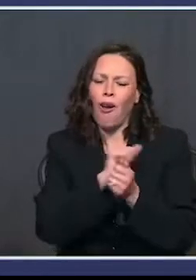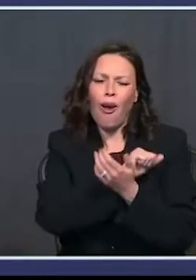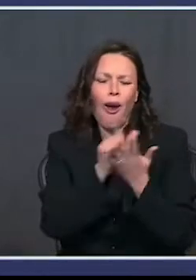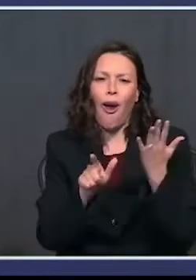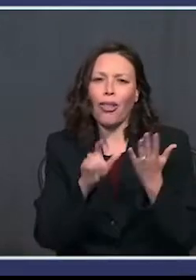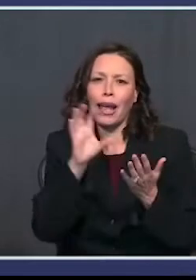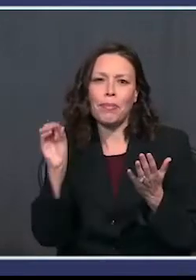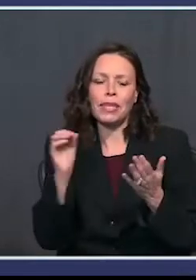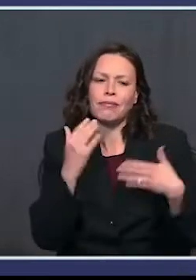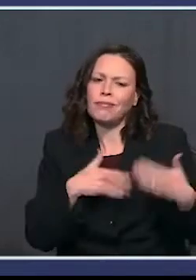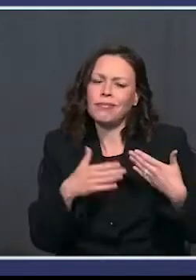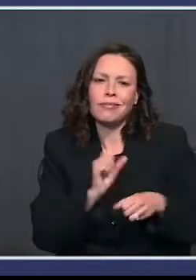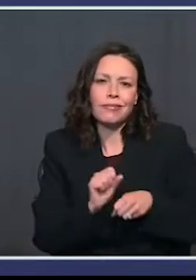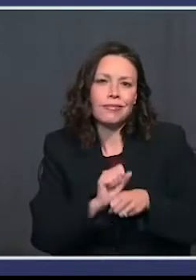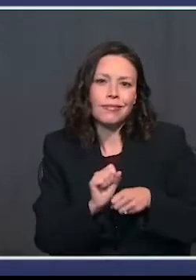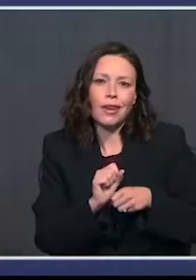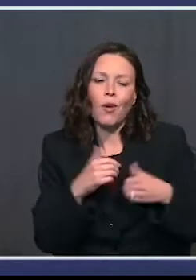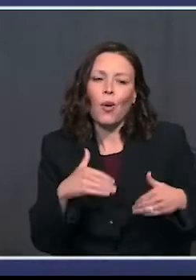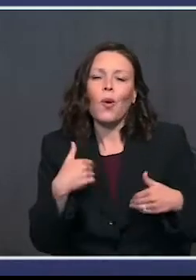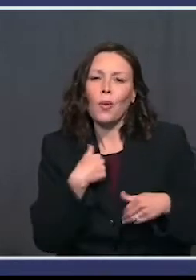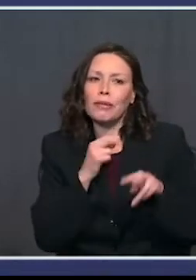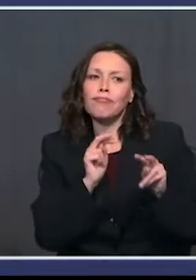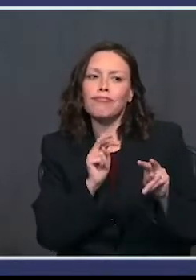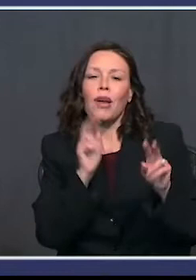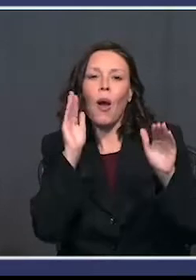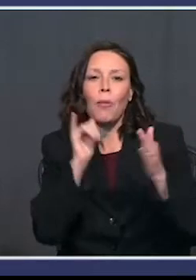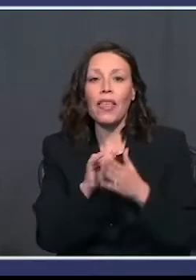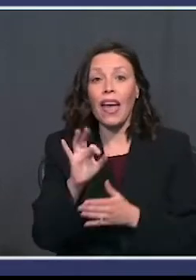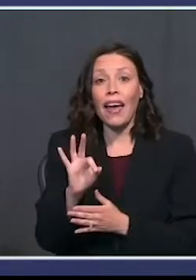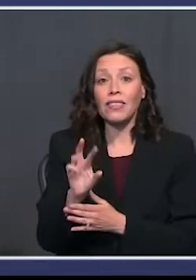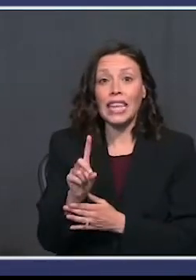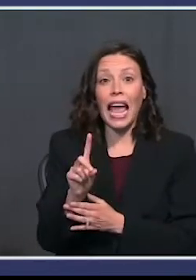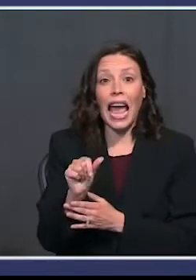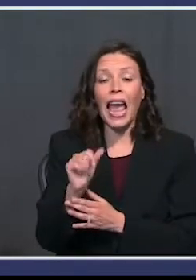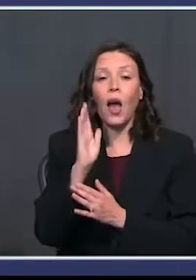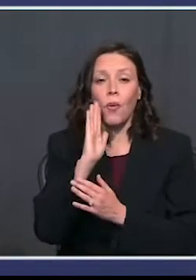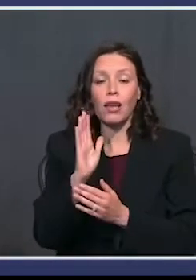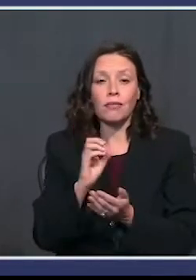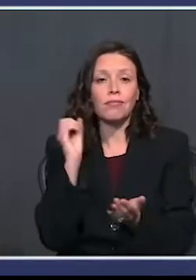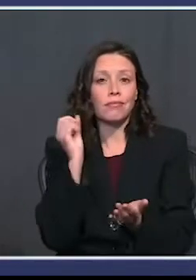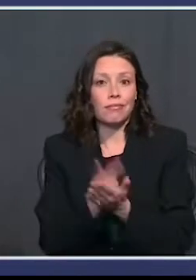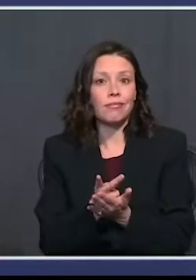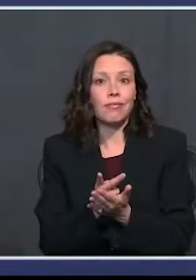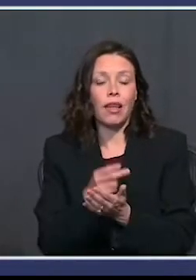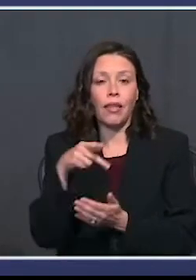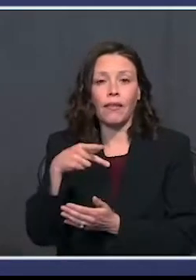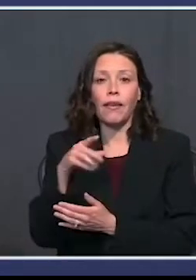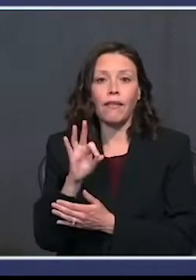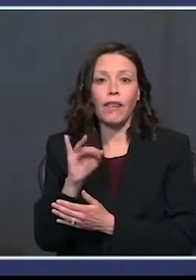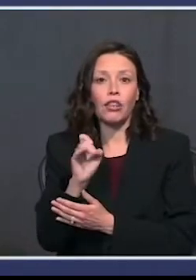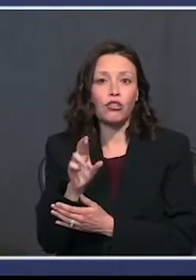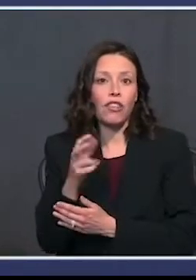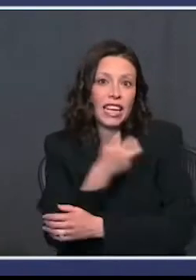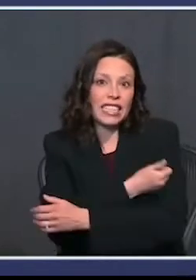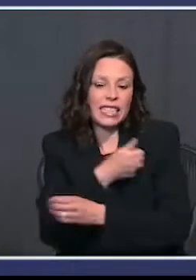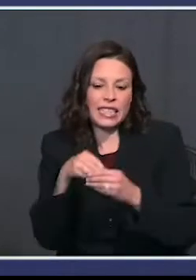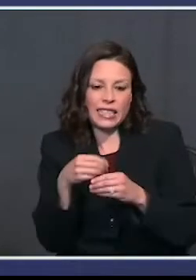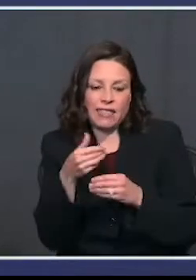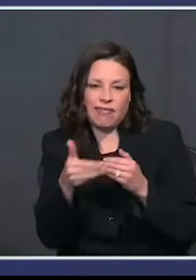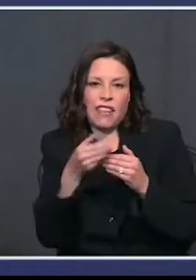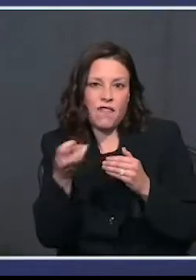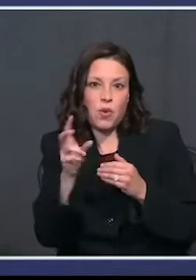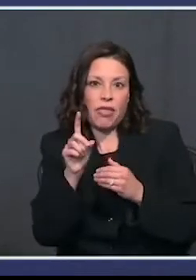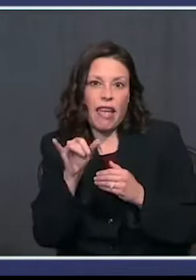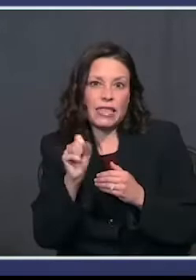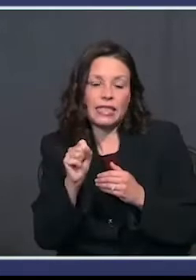Tremendous problem. We're, we're very hopeful that the FDA will authorize the Pfizer vaccine within days. We've got